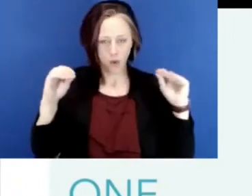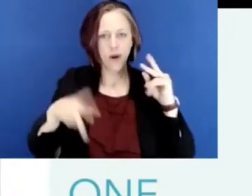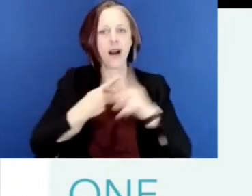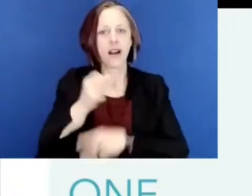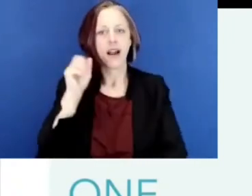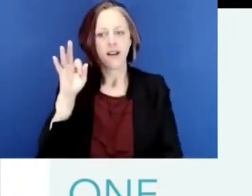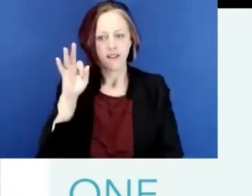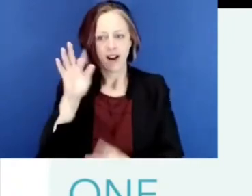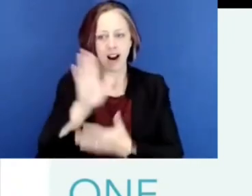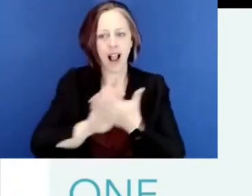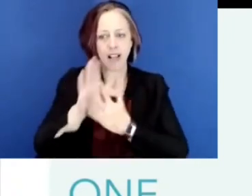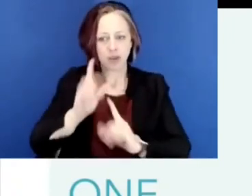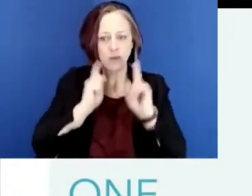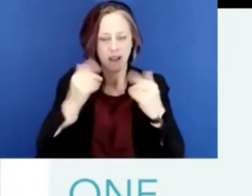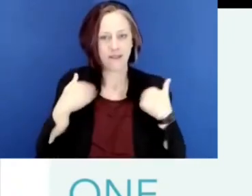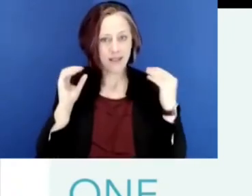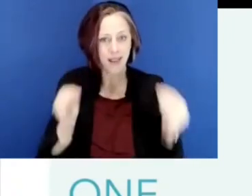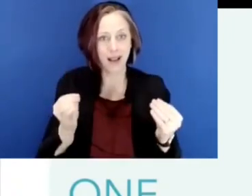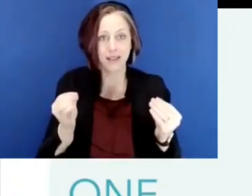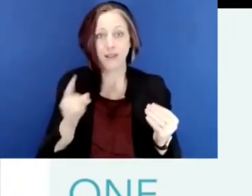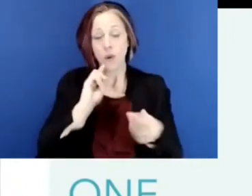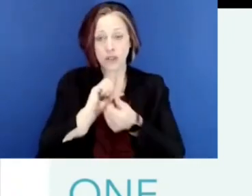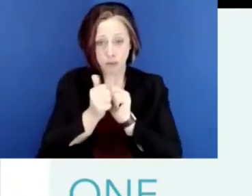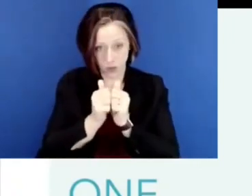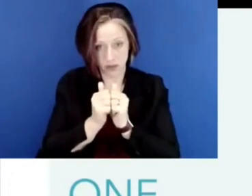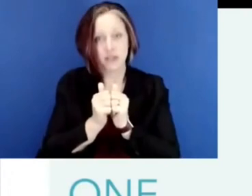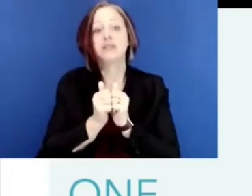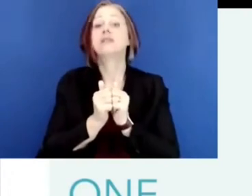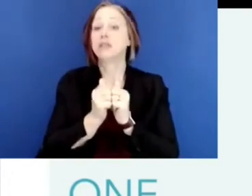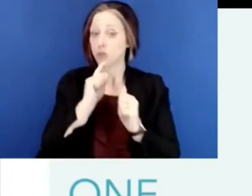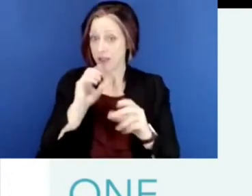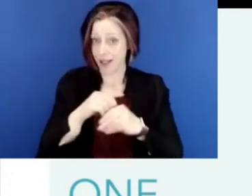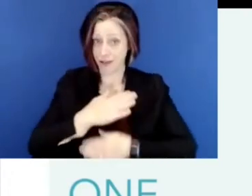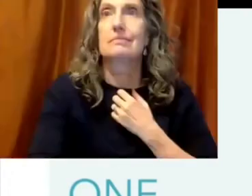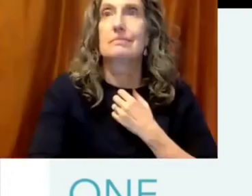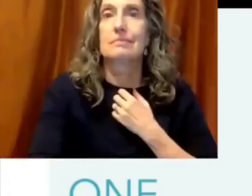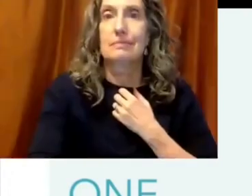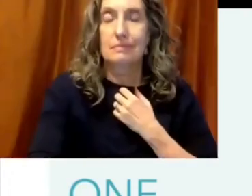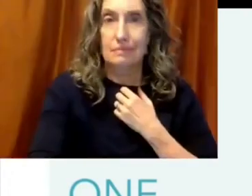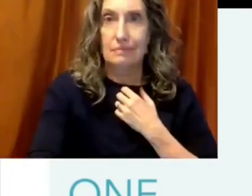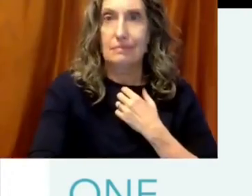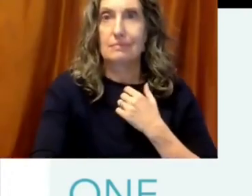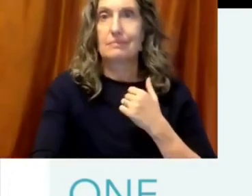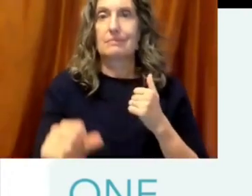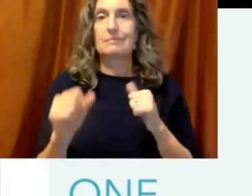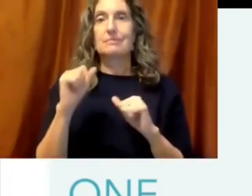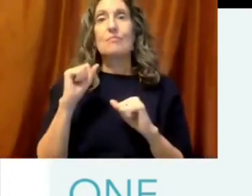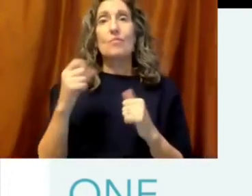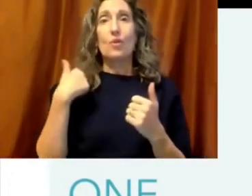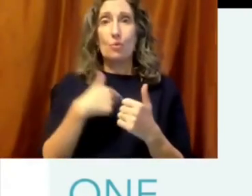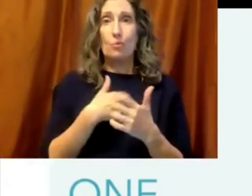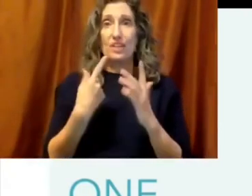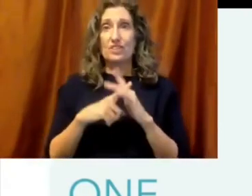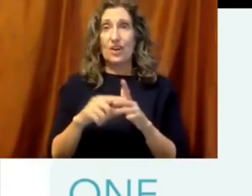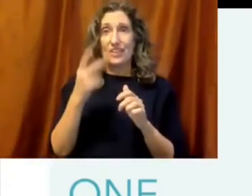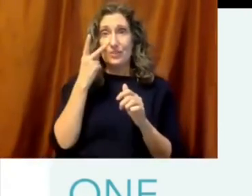wanted to lift them up as human beings, more than what the newspaper said. And invariably it was, they had, you know,